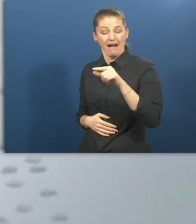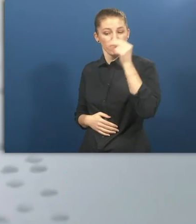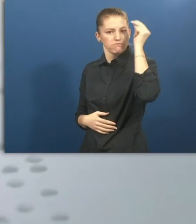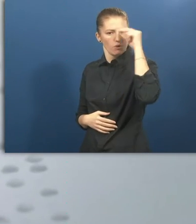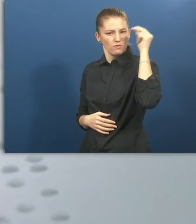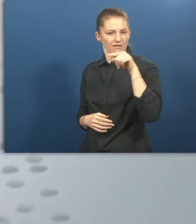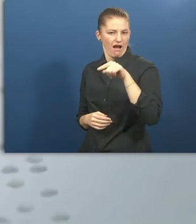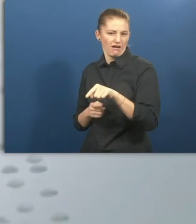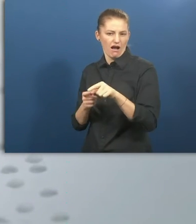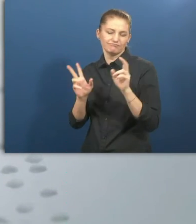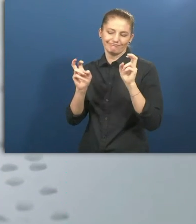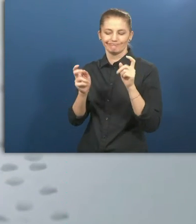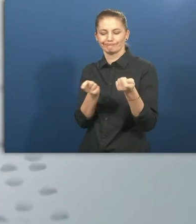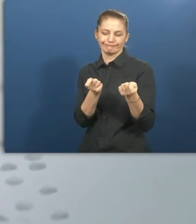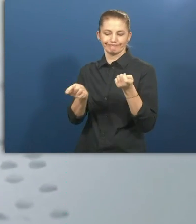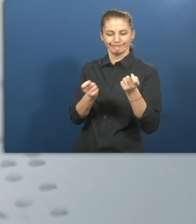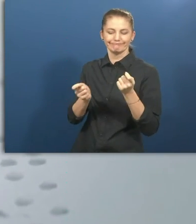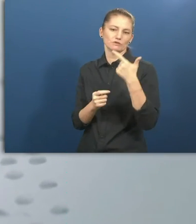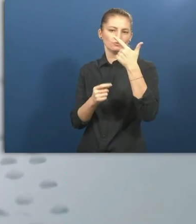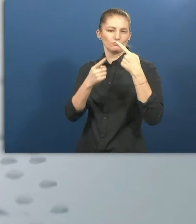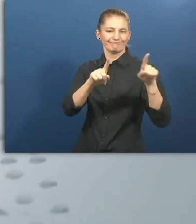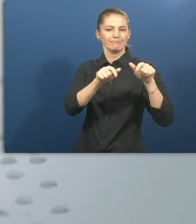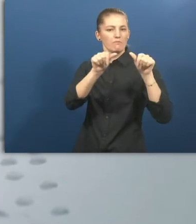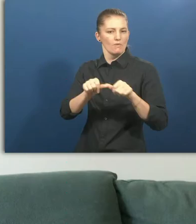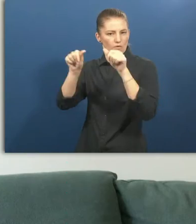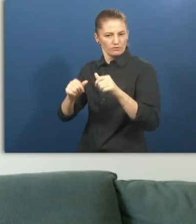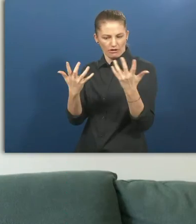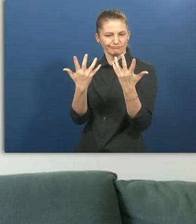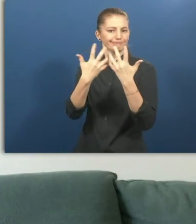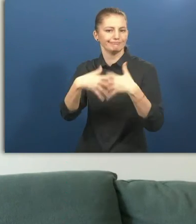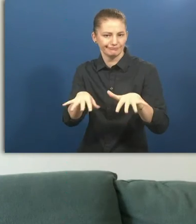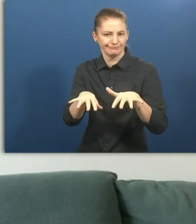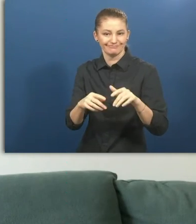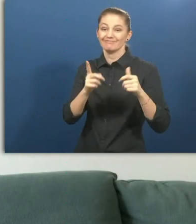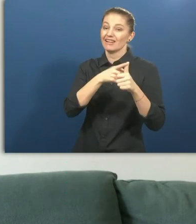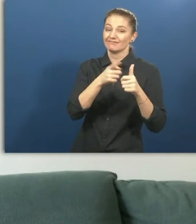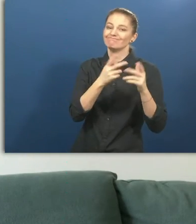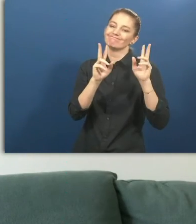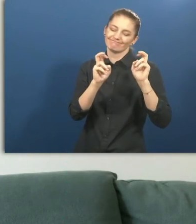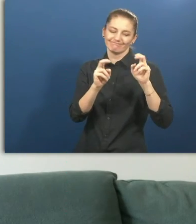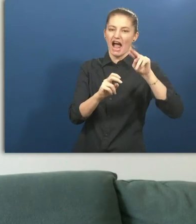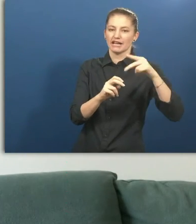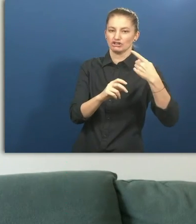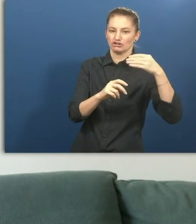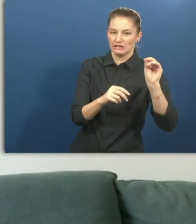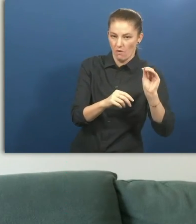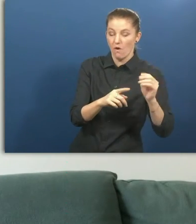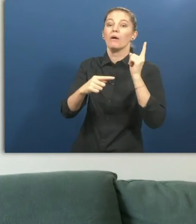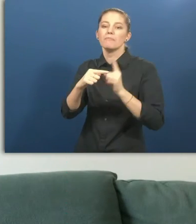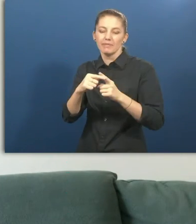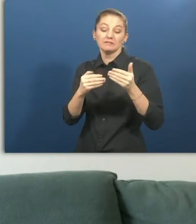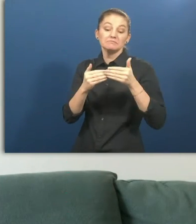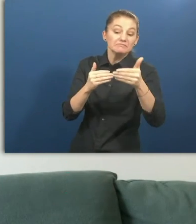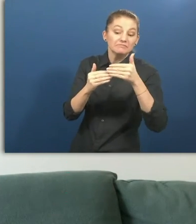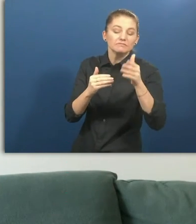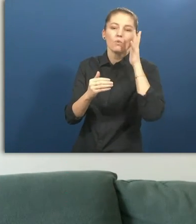Jamba in Bulgaria managed to transfer to a hybrid business model and established a successful social enterprise to complement the NGO within